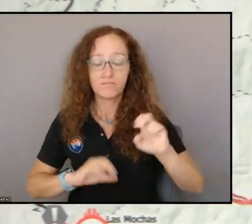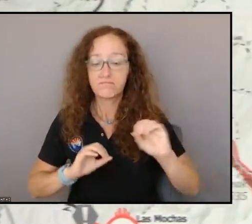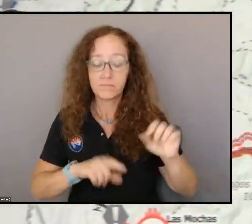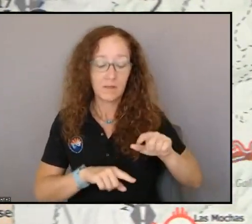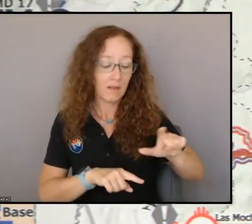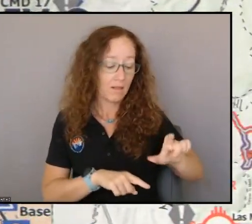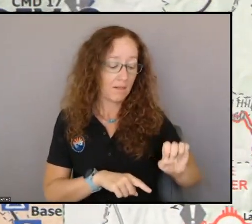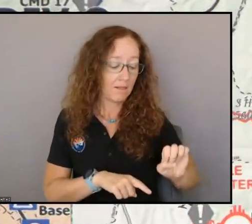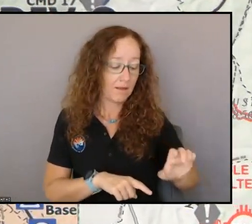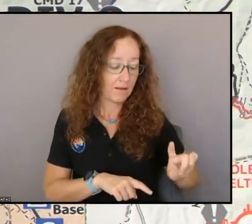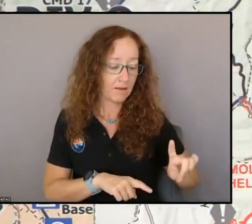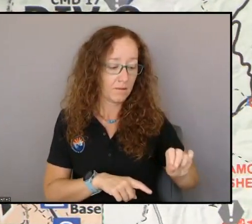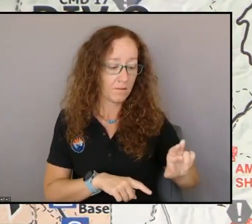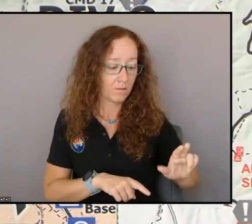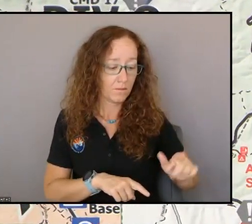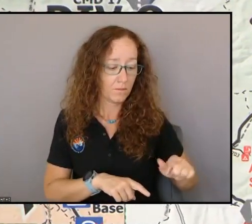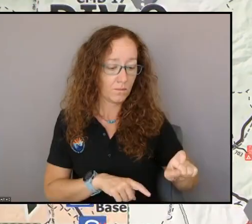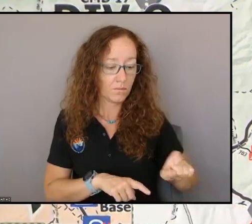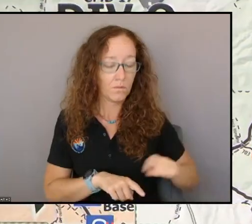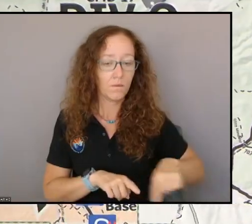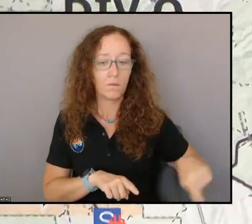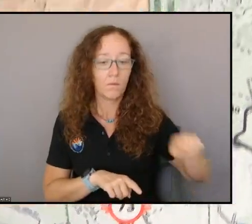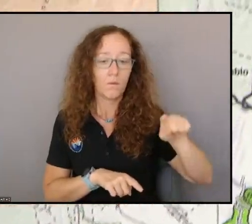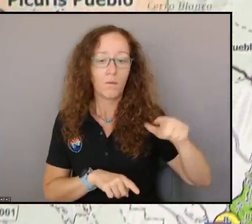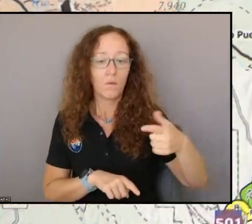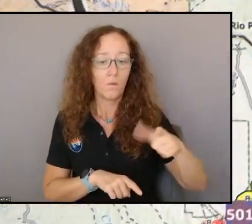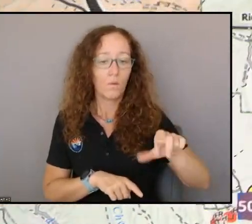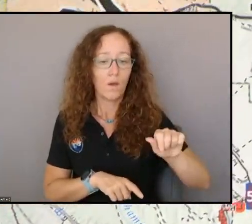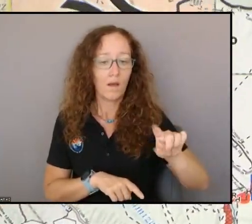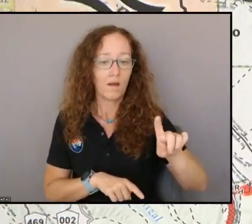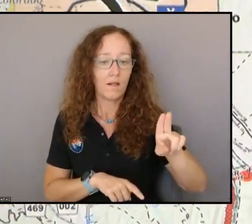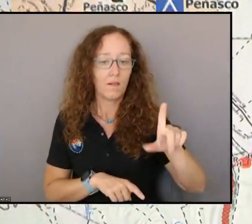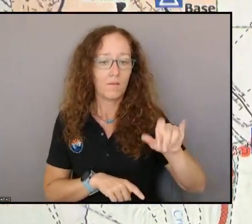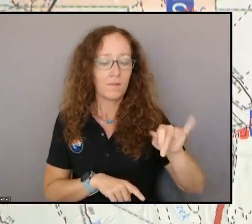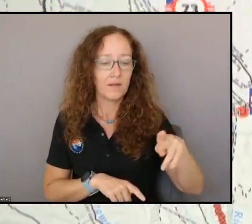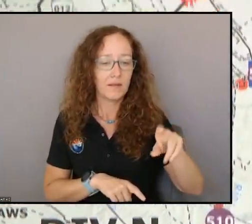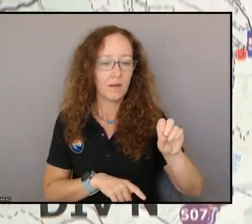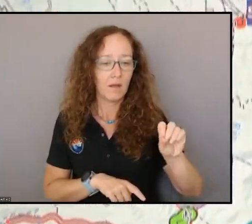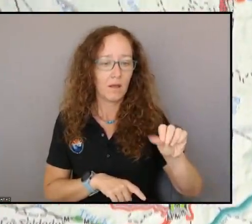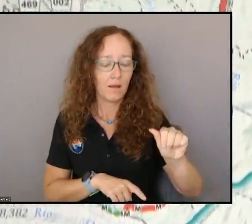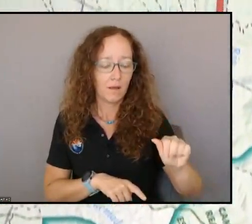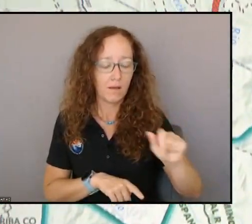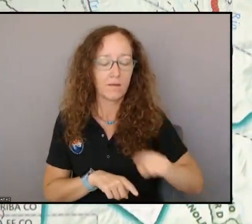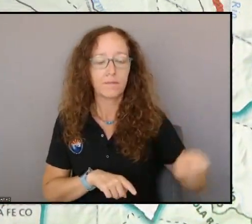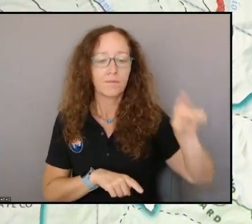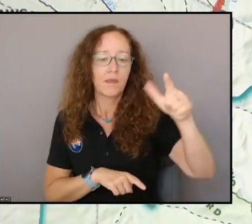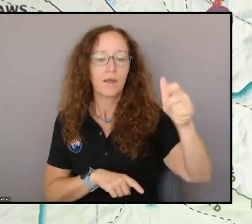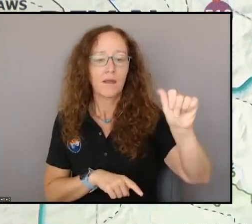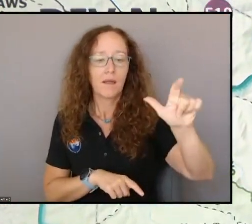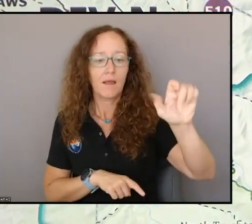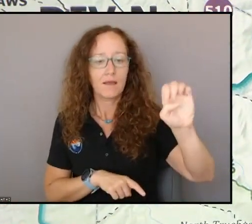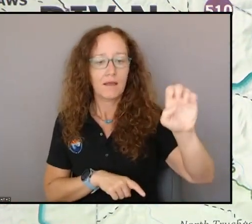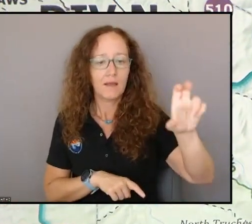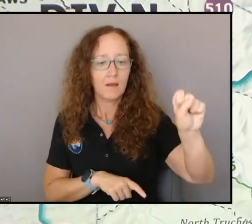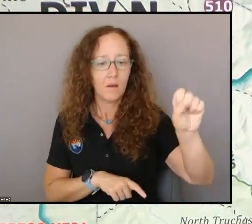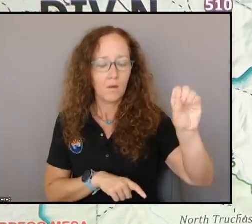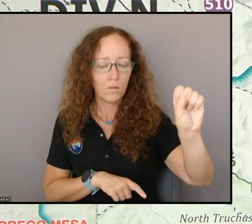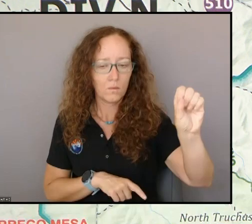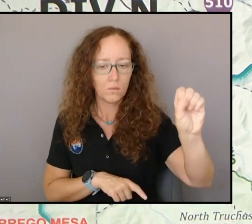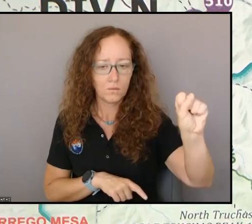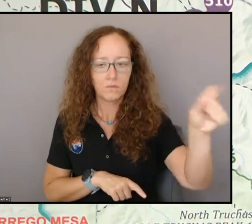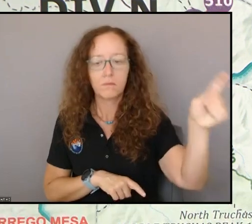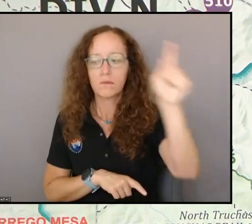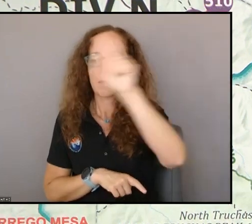Gallegos and then and then east of Peñasco and then to the south towards Pyramid Peak. So there was some